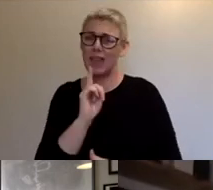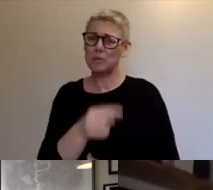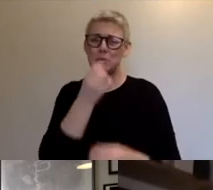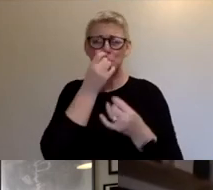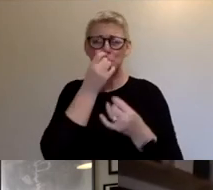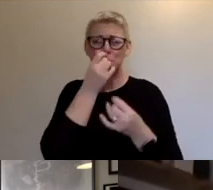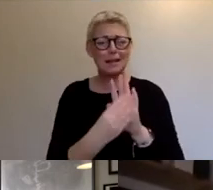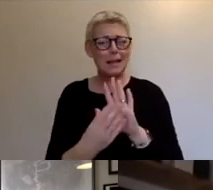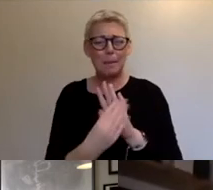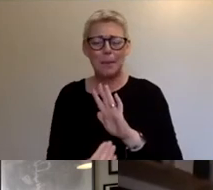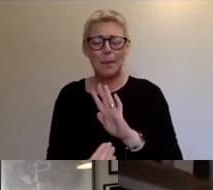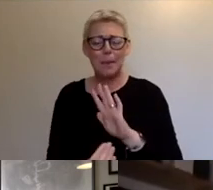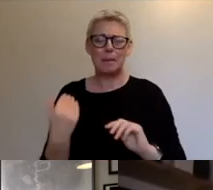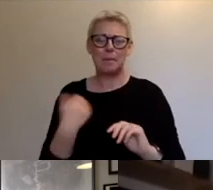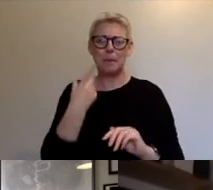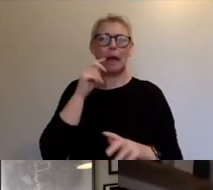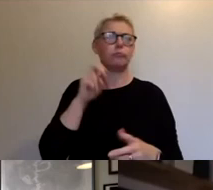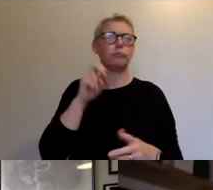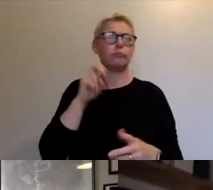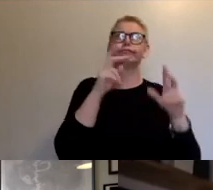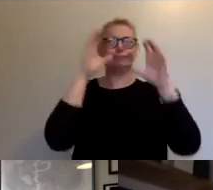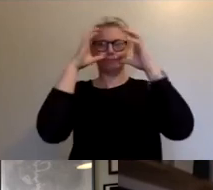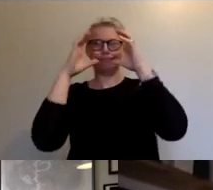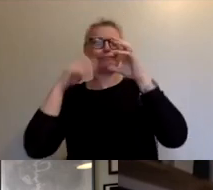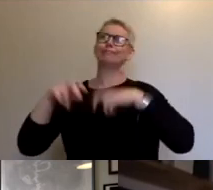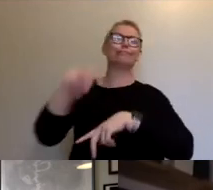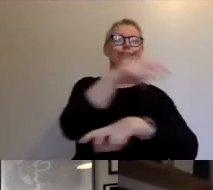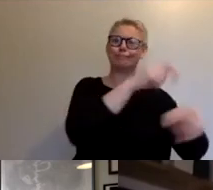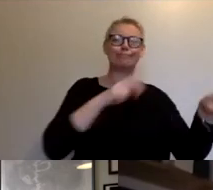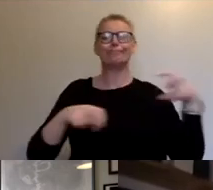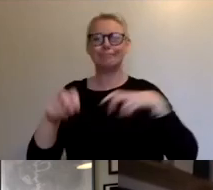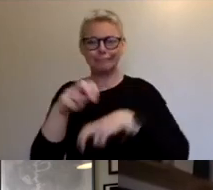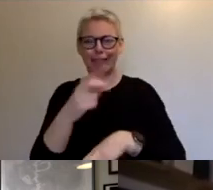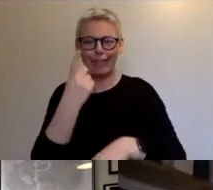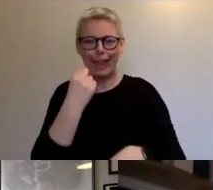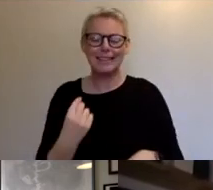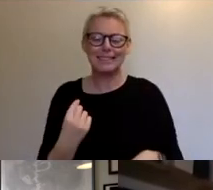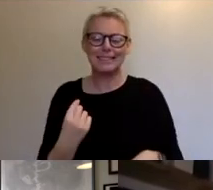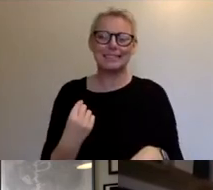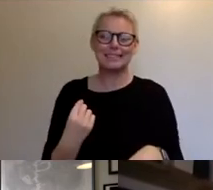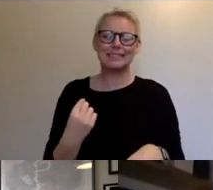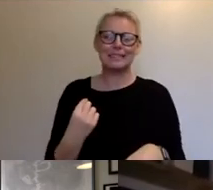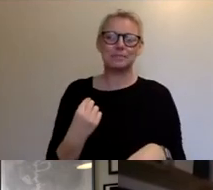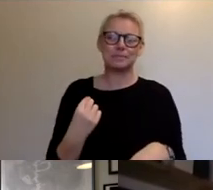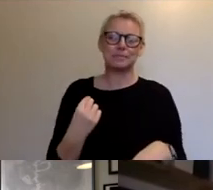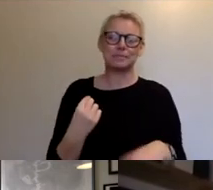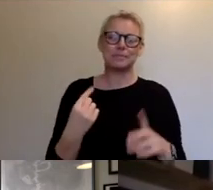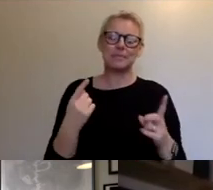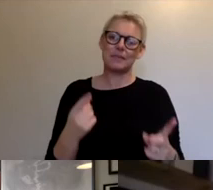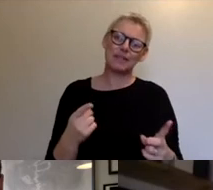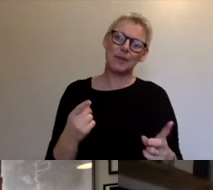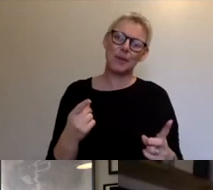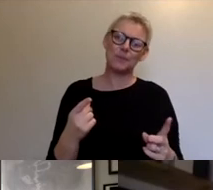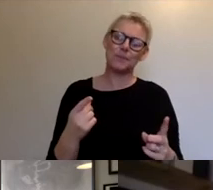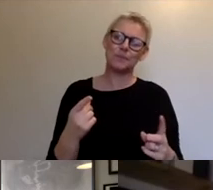to stumble around a space. But I think there's more interesting, not that those aren't, there's other really interesting, uh,